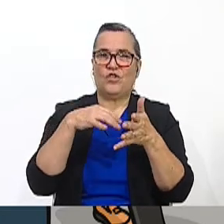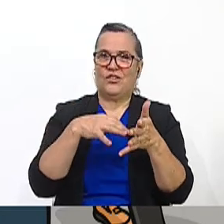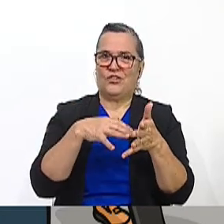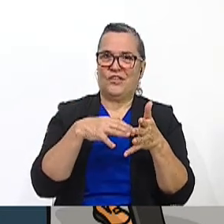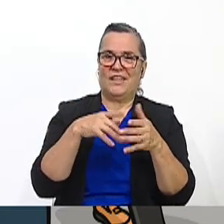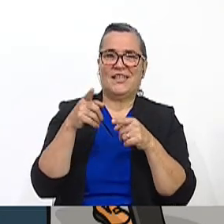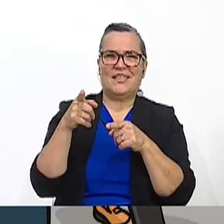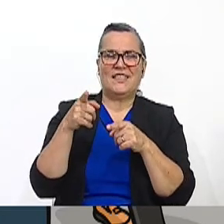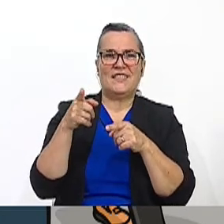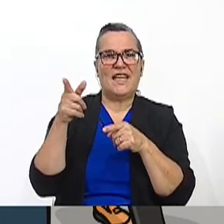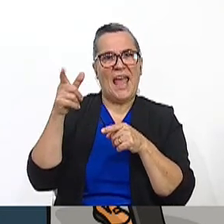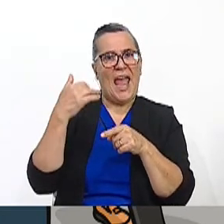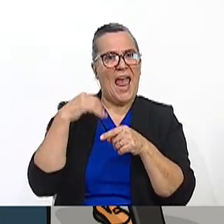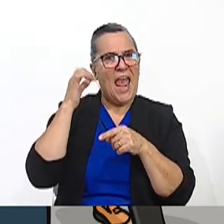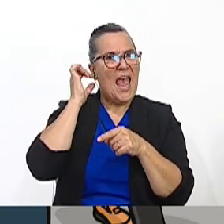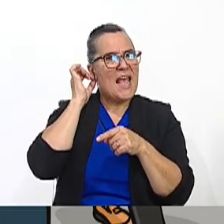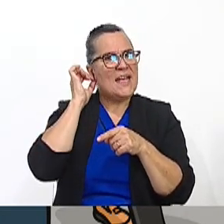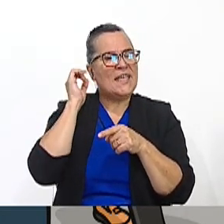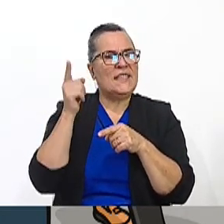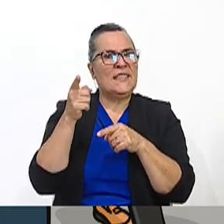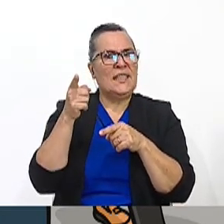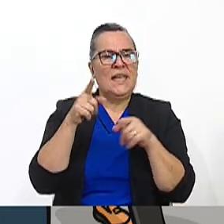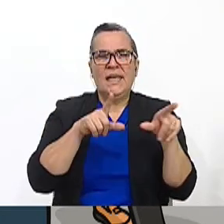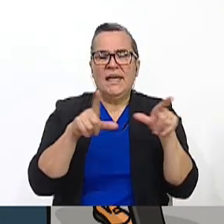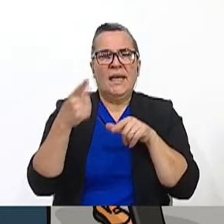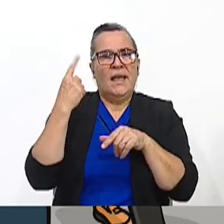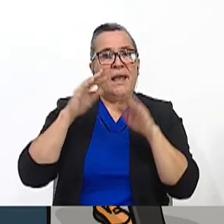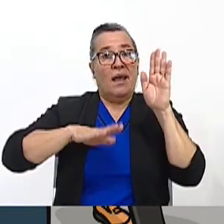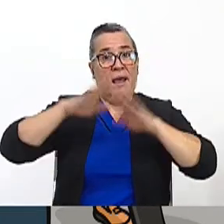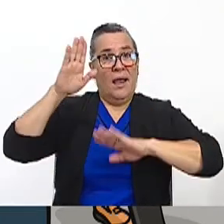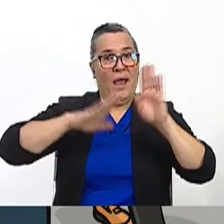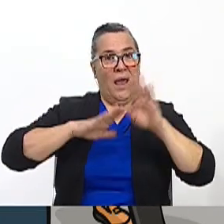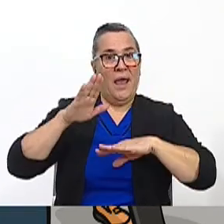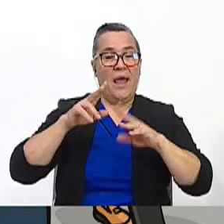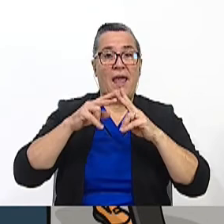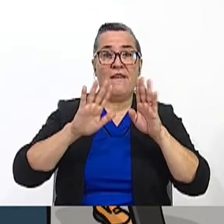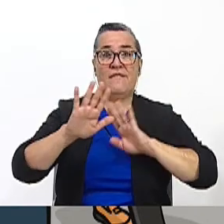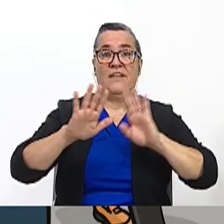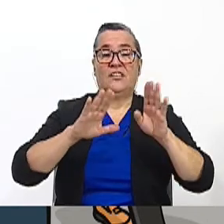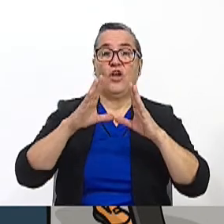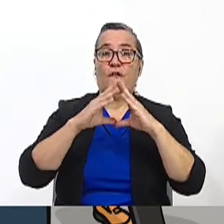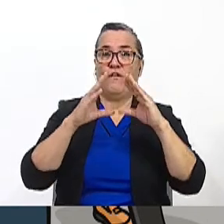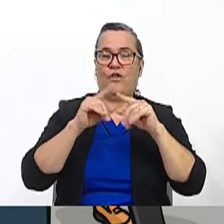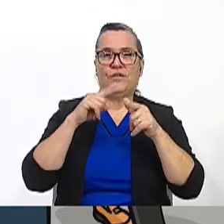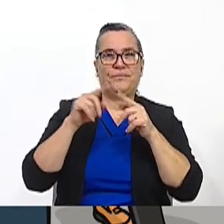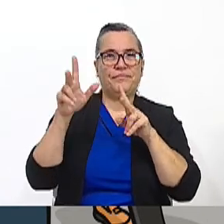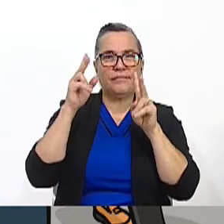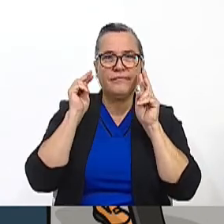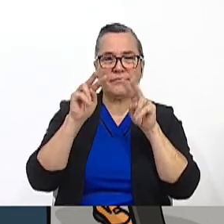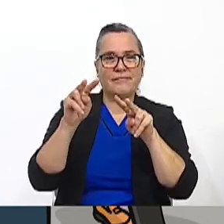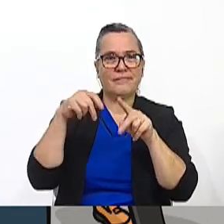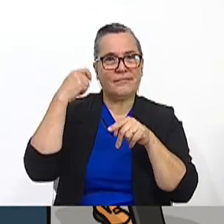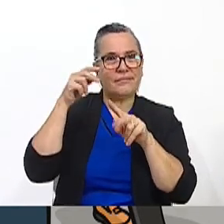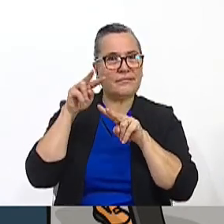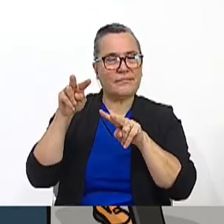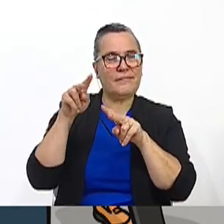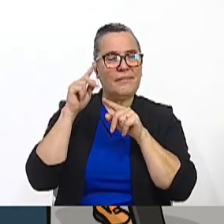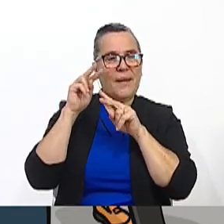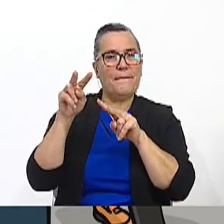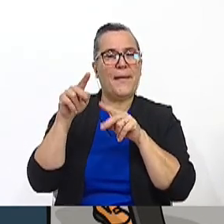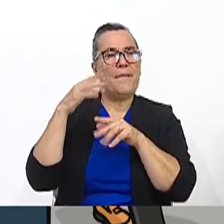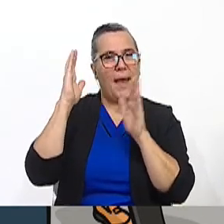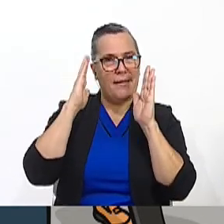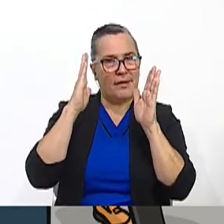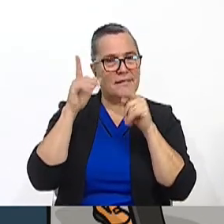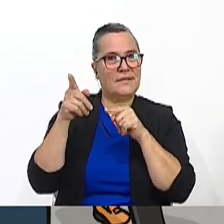She is prepared for the, to participate in the virtual forum. So, let's watch the video. Look at her, please, and pay